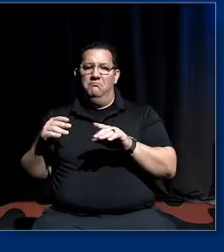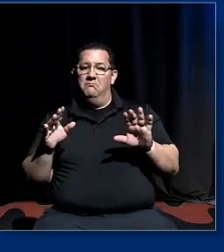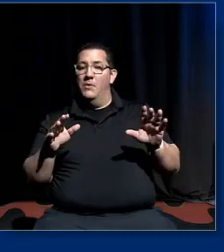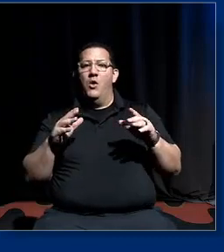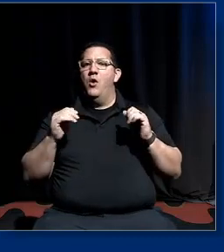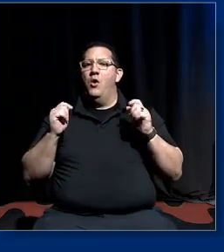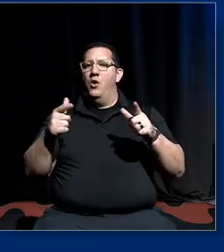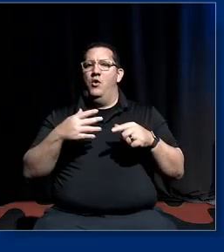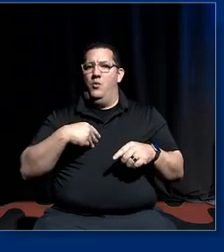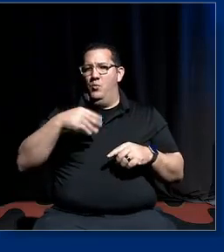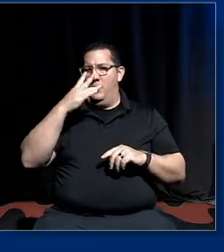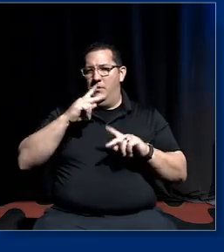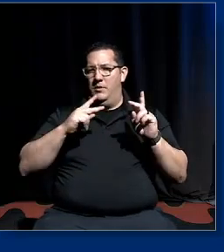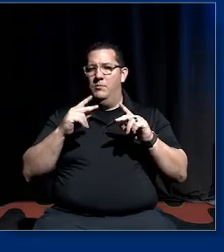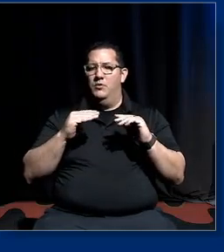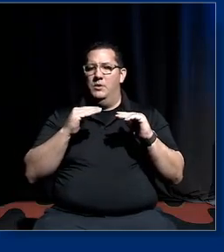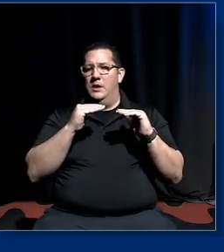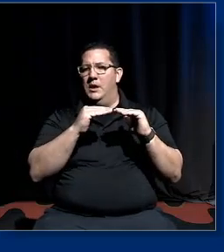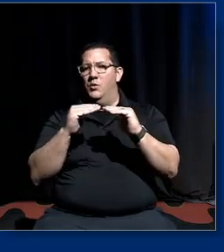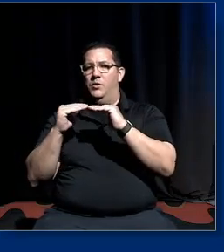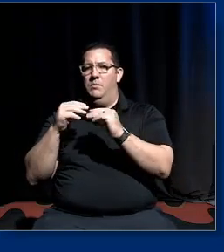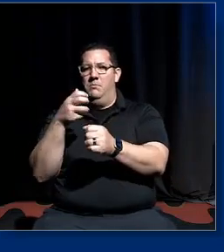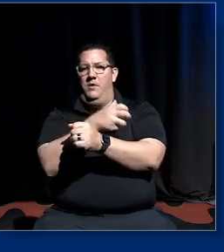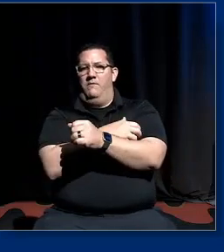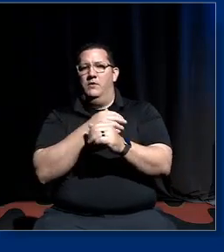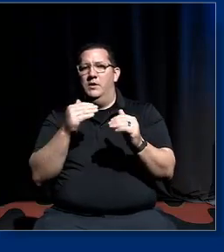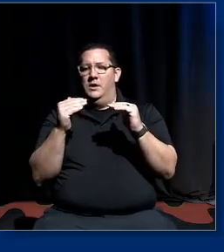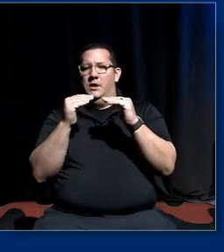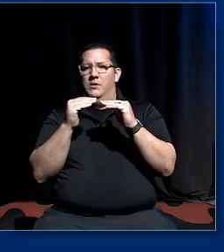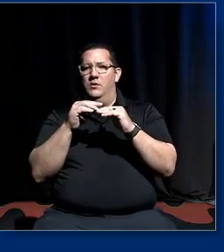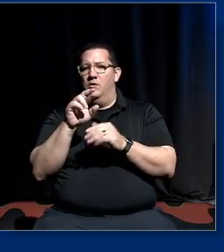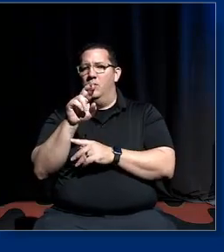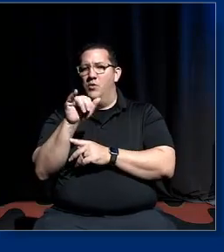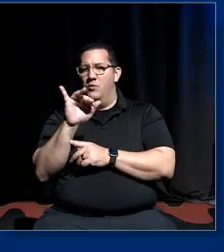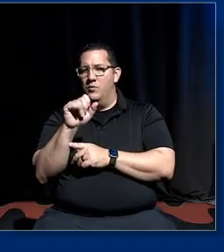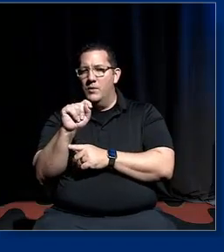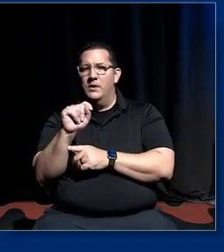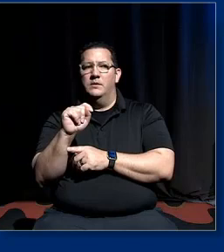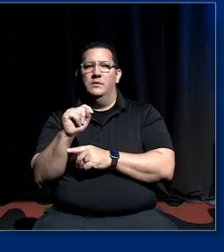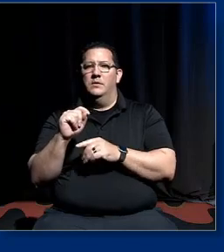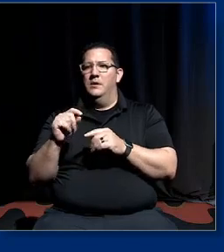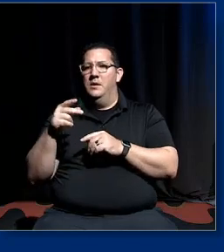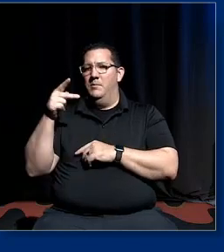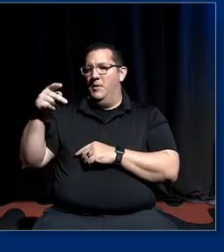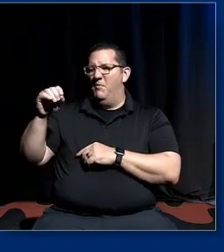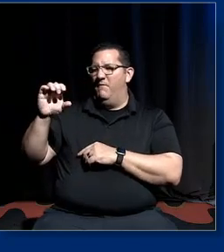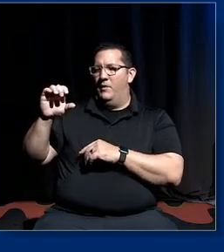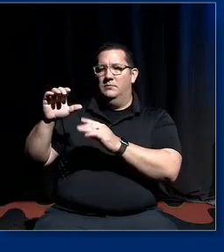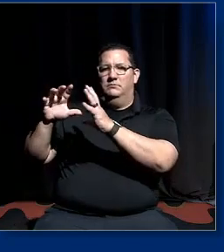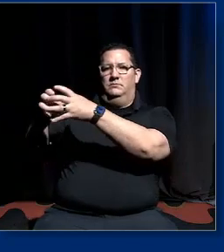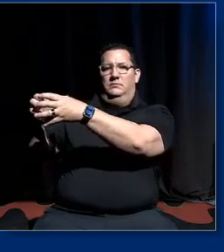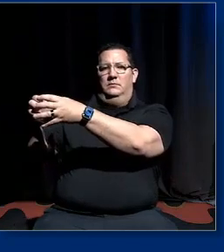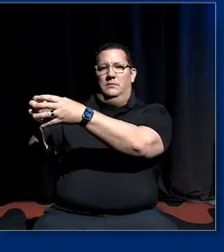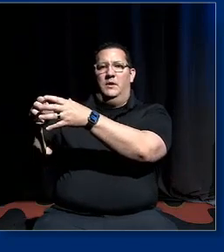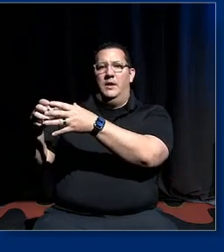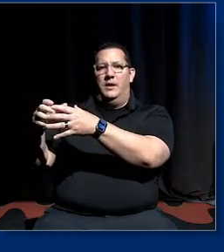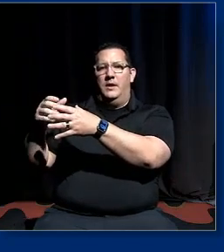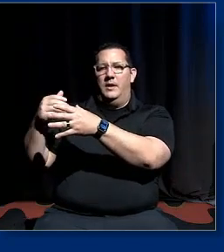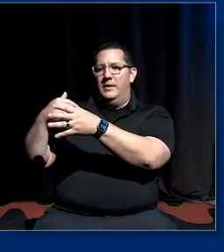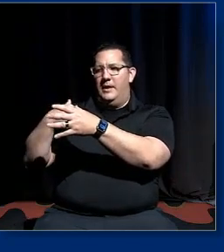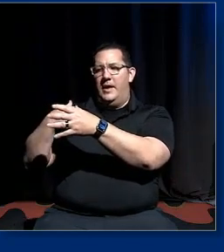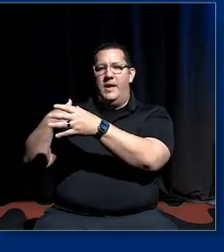powerful equally racist uh and all people of color are just a um a single unit and they're all entirely powerless